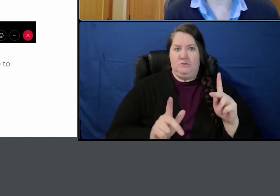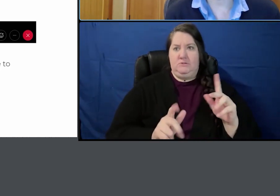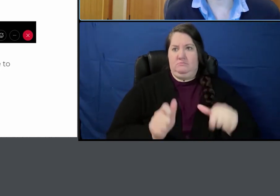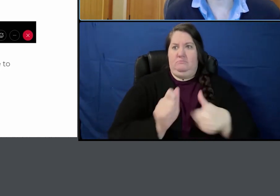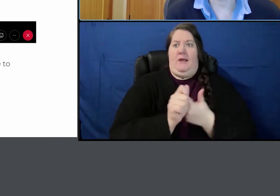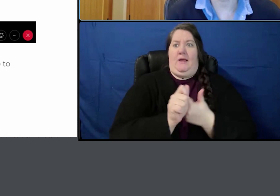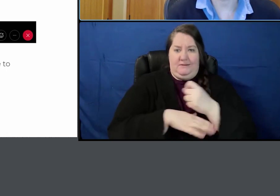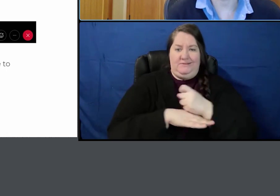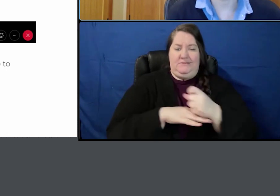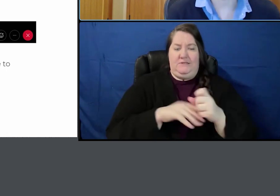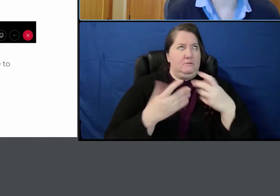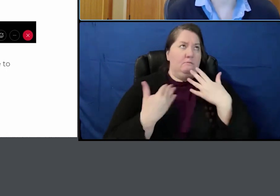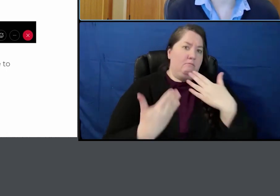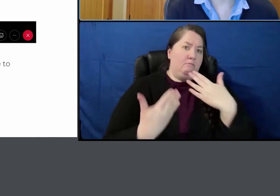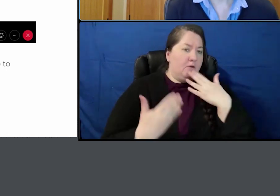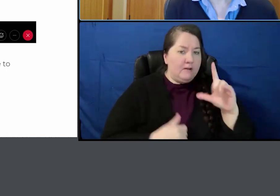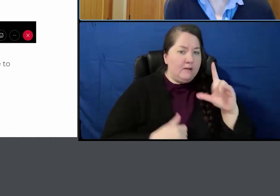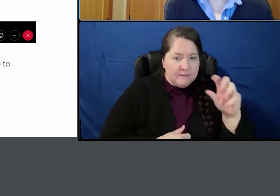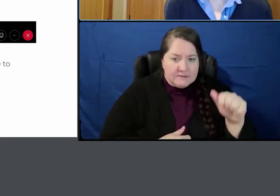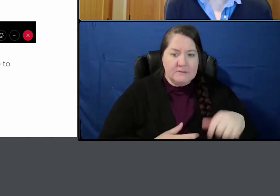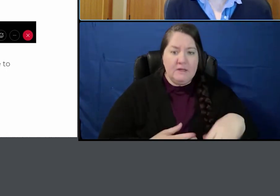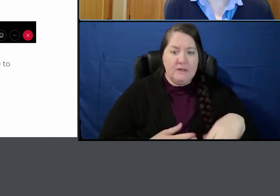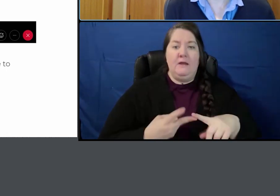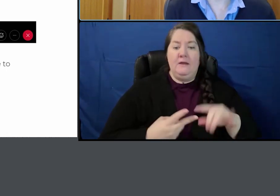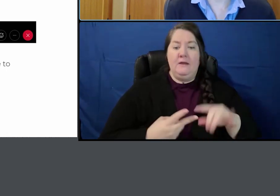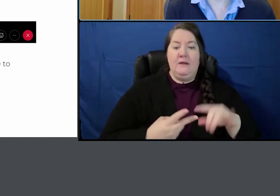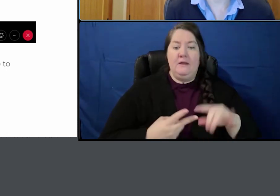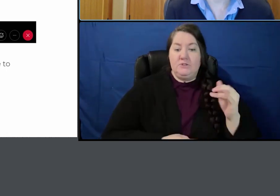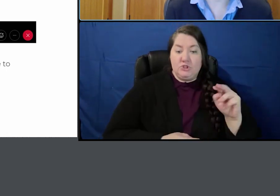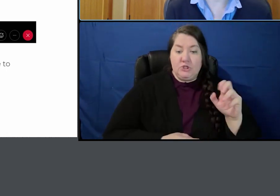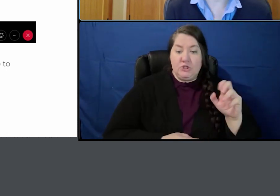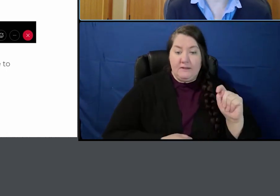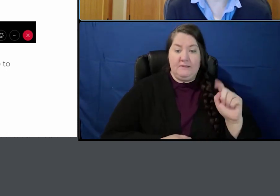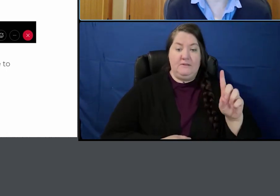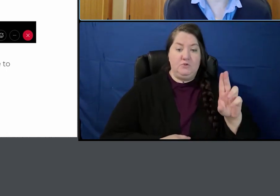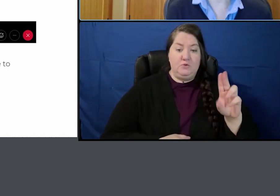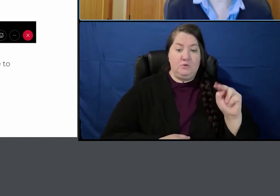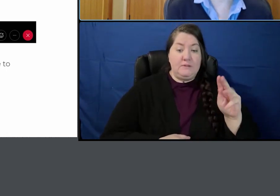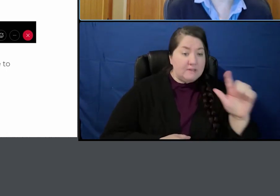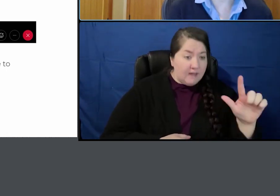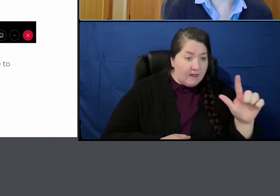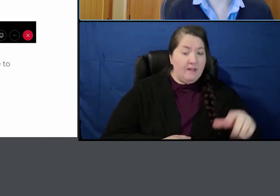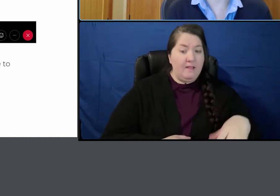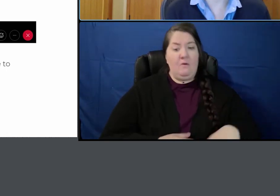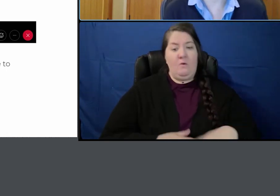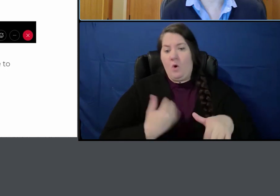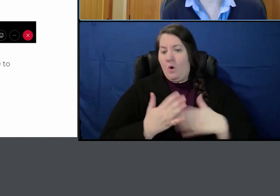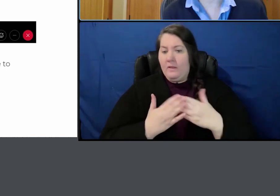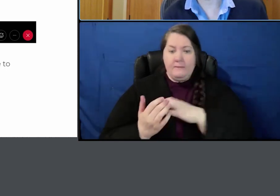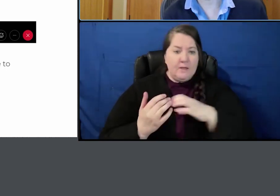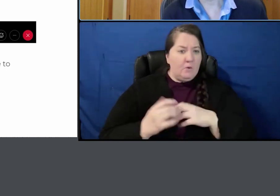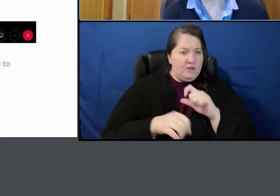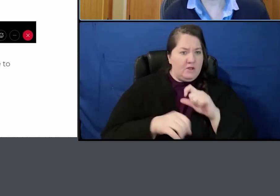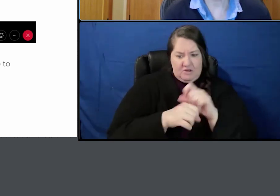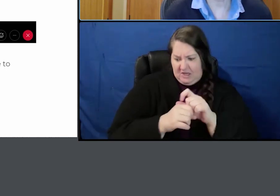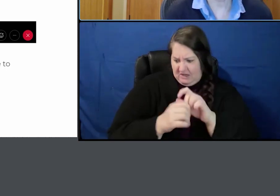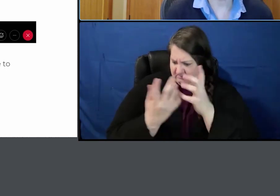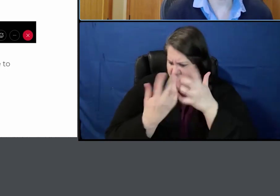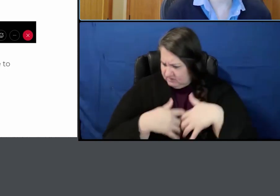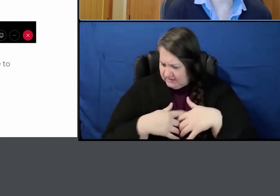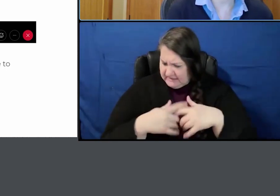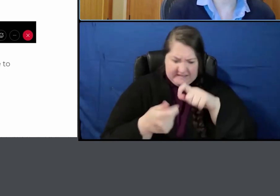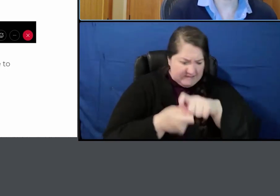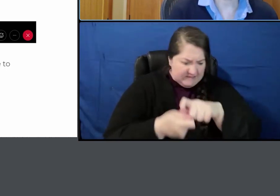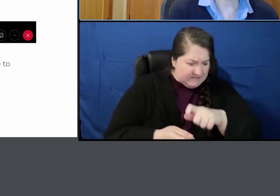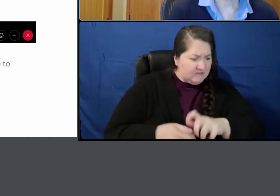Thank you, Lisa. Janet Donnell is on the committee where we work out the details and and decide the topic